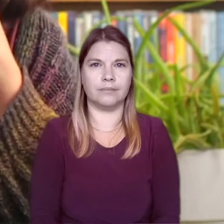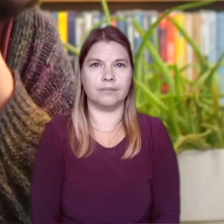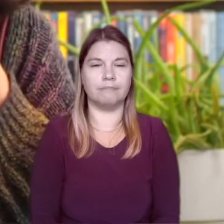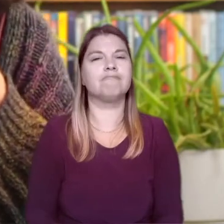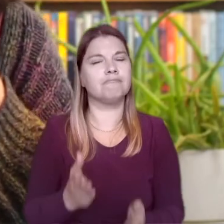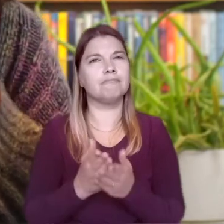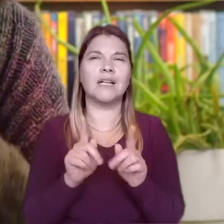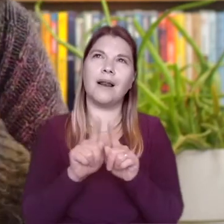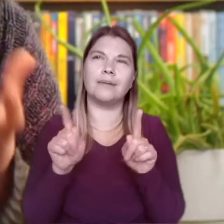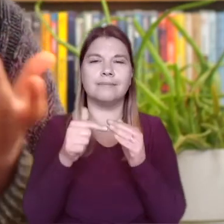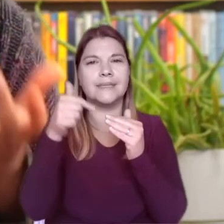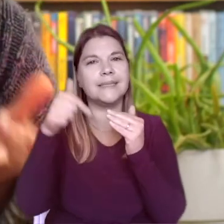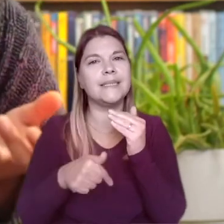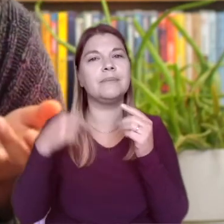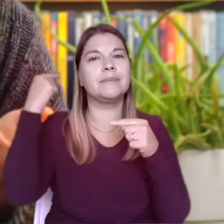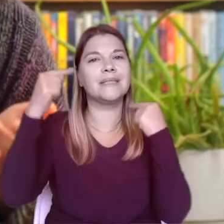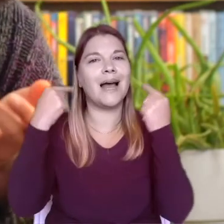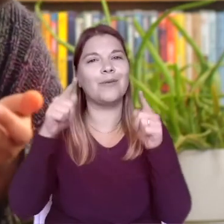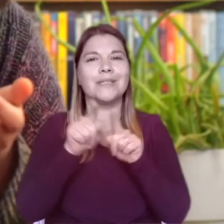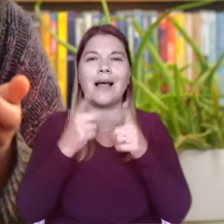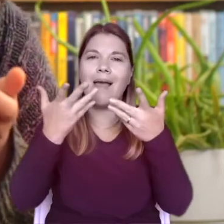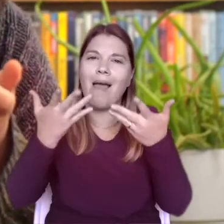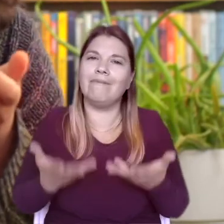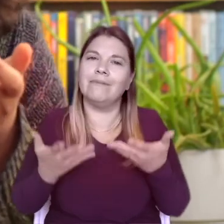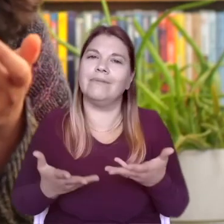it's a deeper sound it has more weight to it don't you think